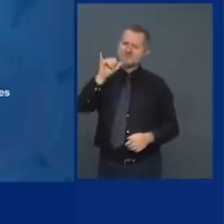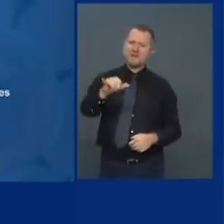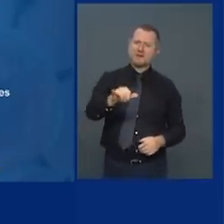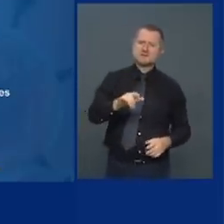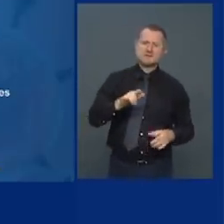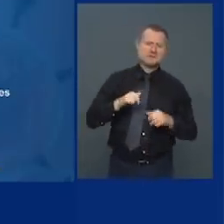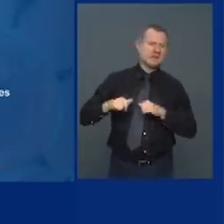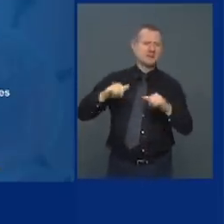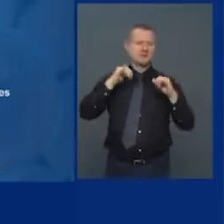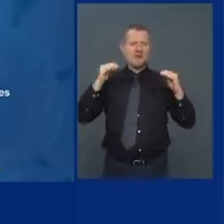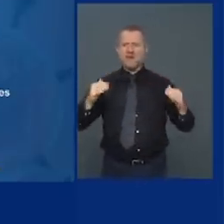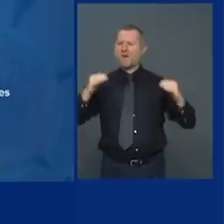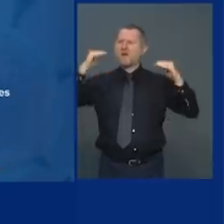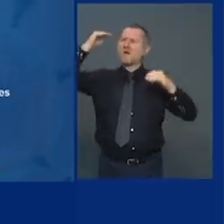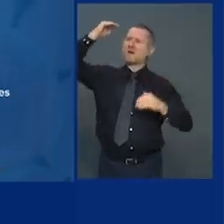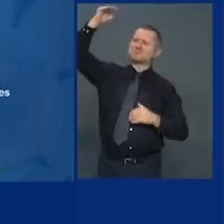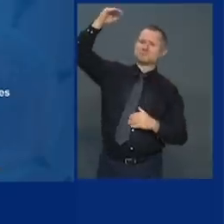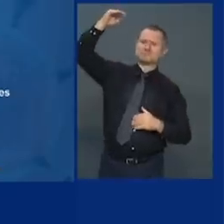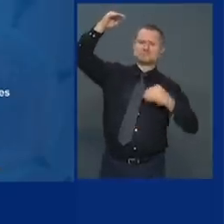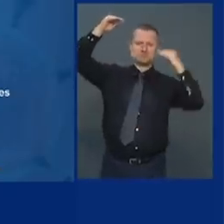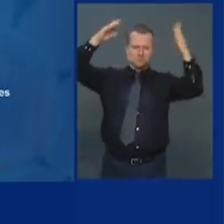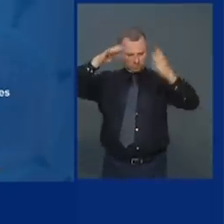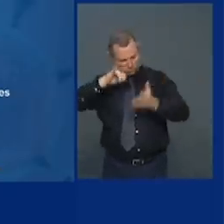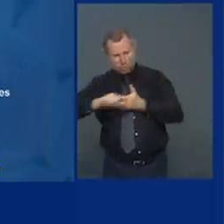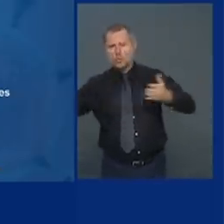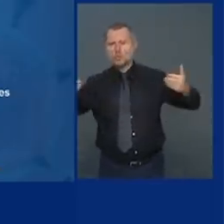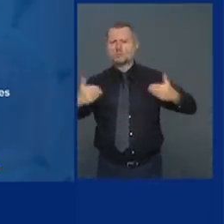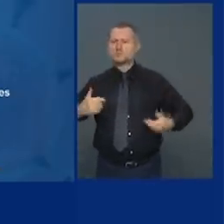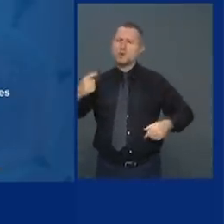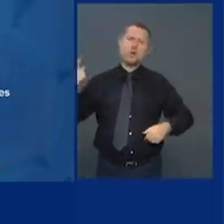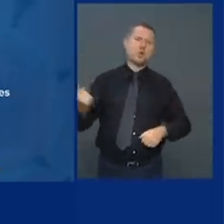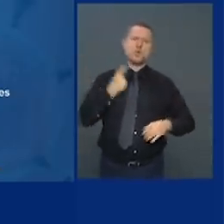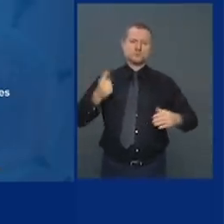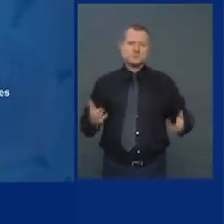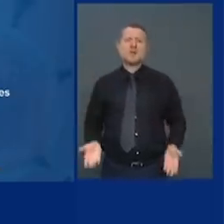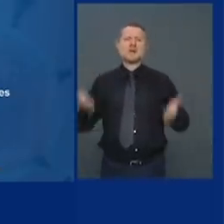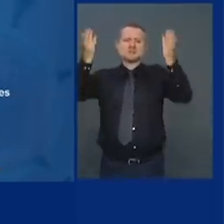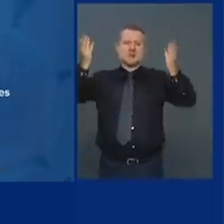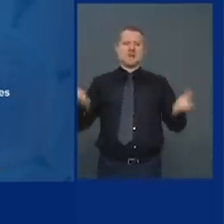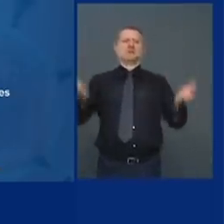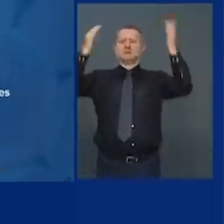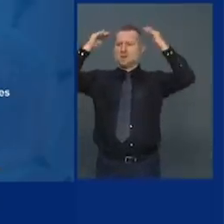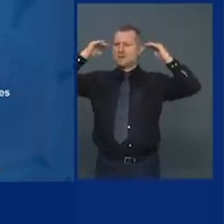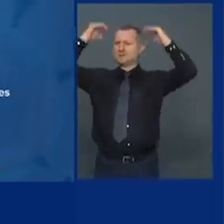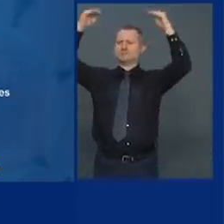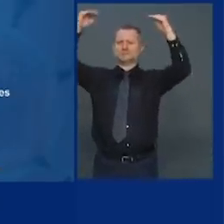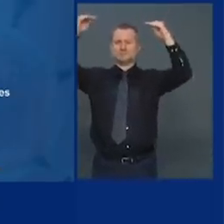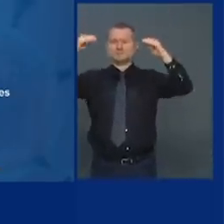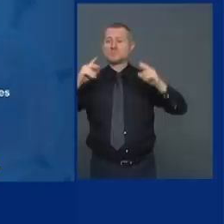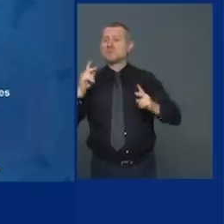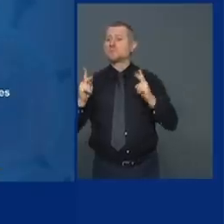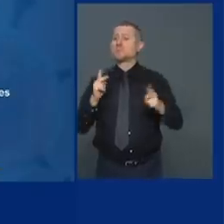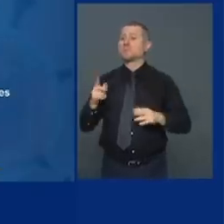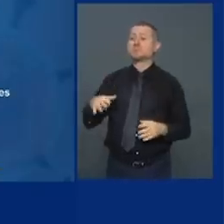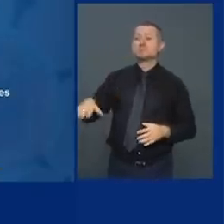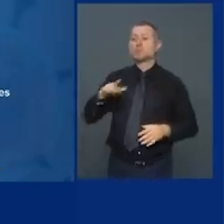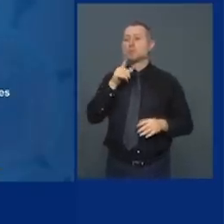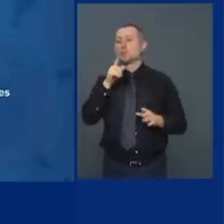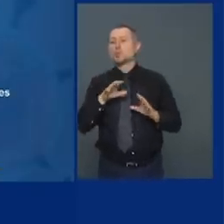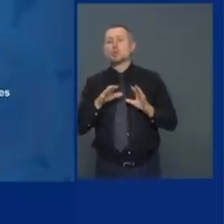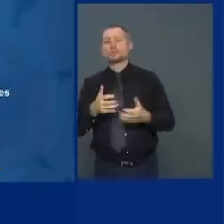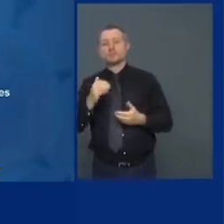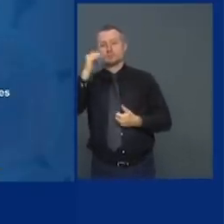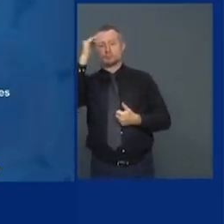set the bar as high as you can this is the group that's going to review a vaccine